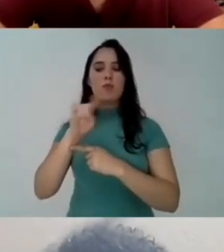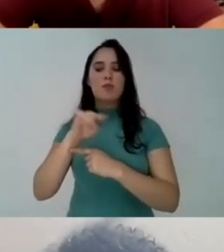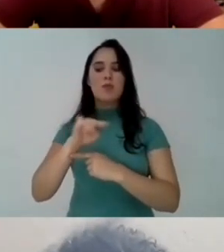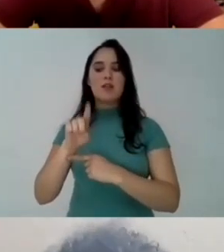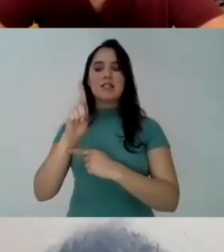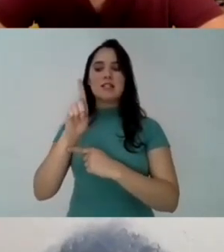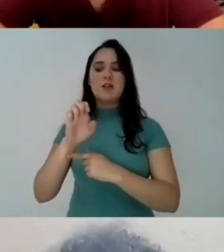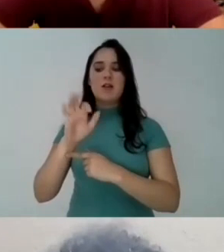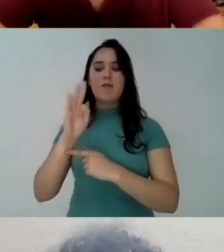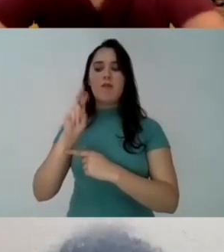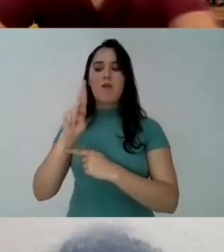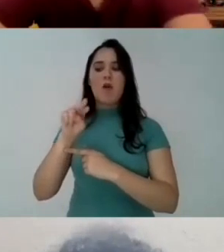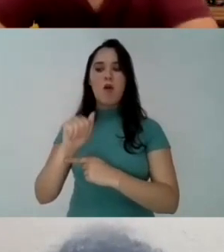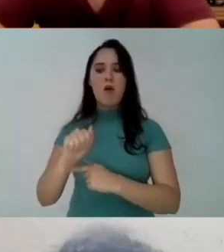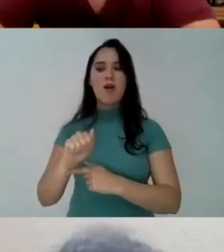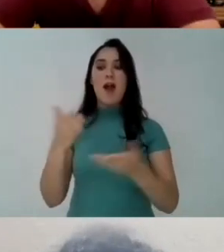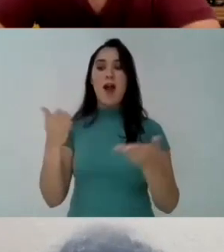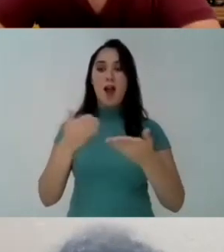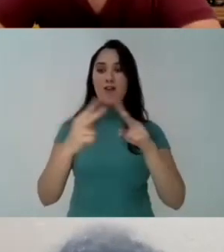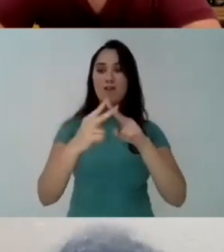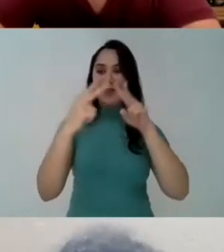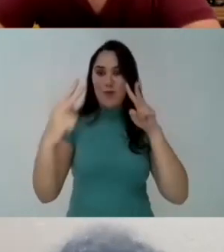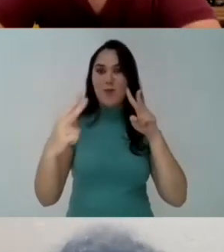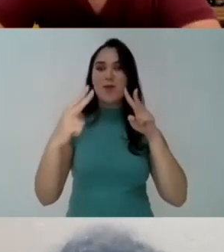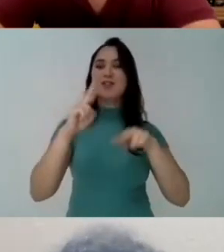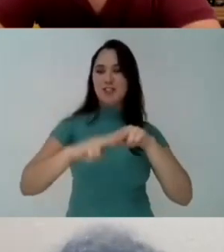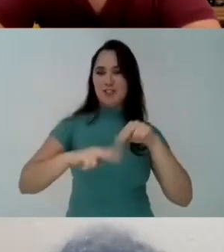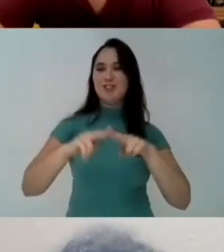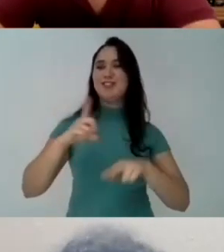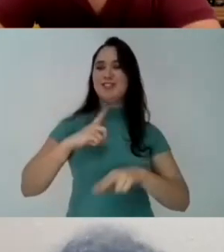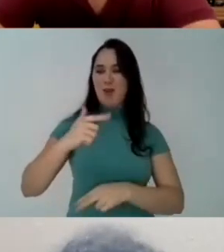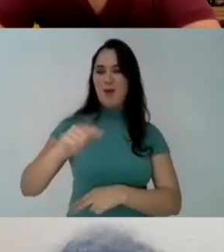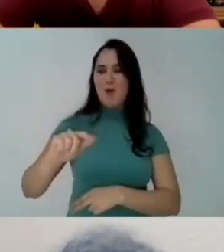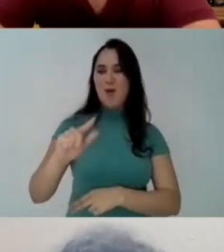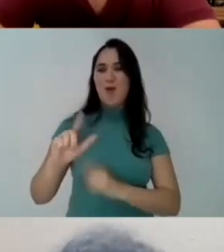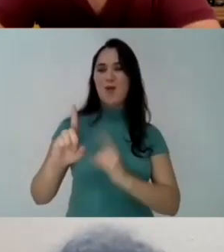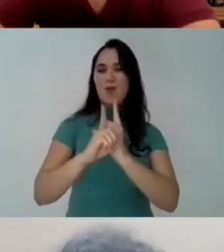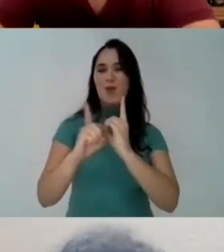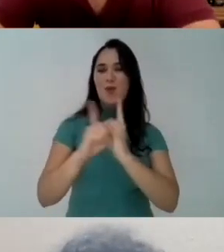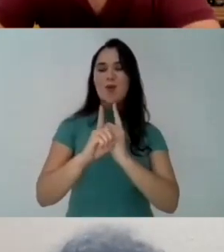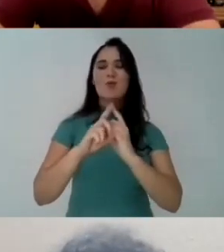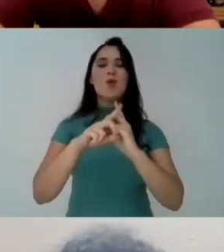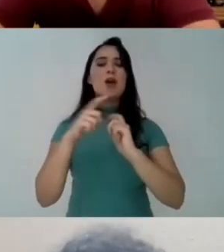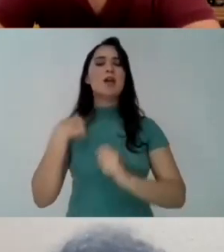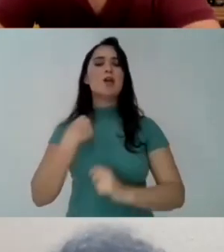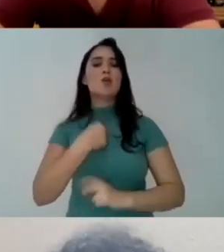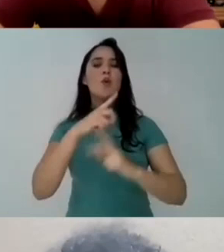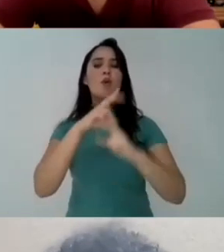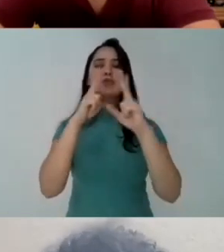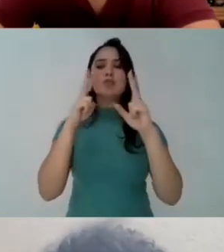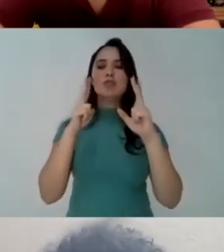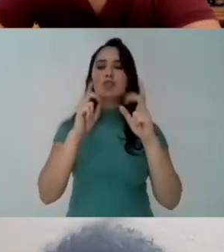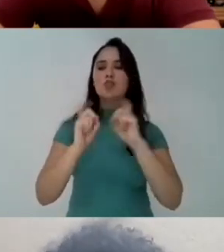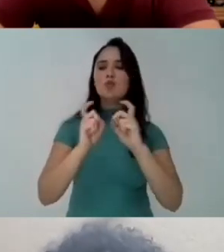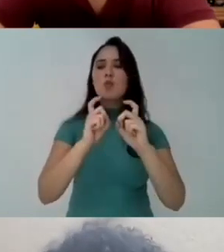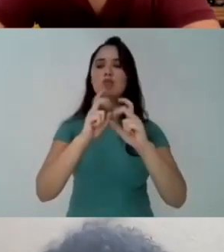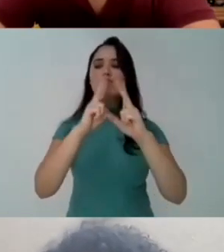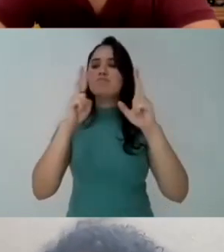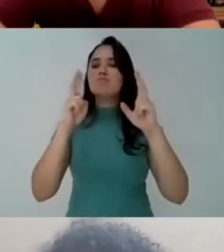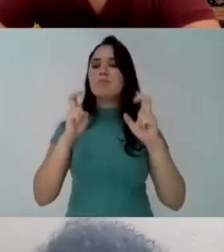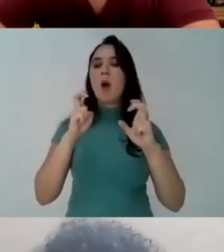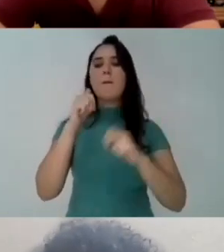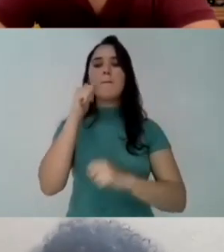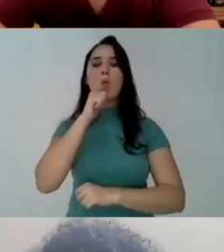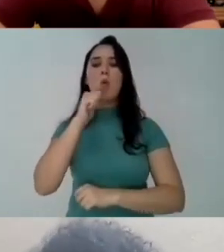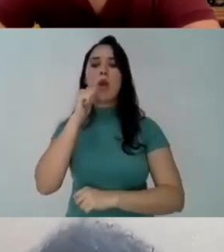well that we have been consolidating some activities that are important in this area For example, at the moment